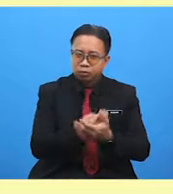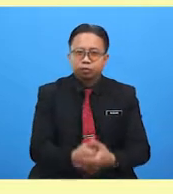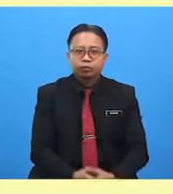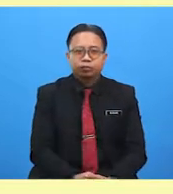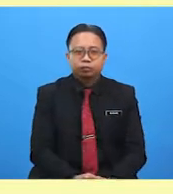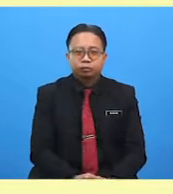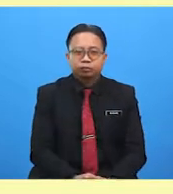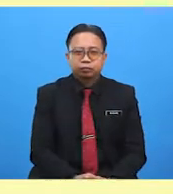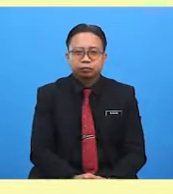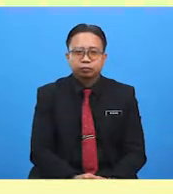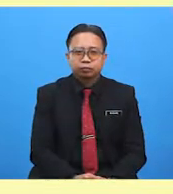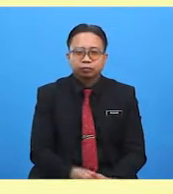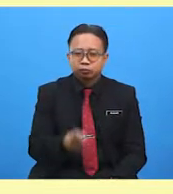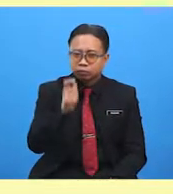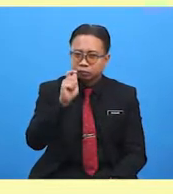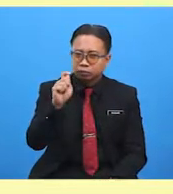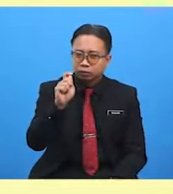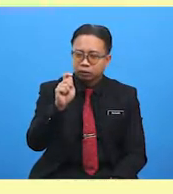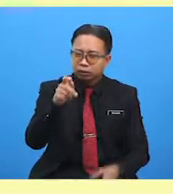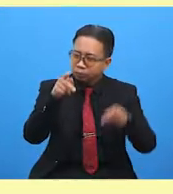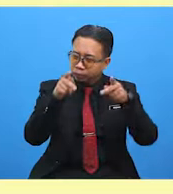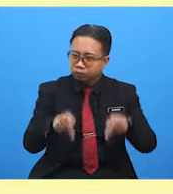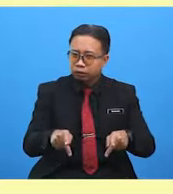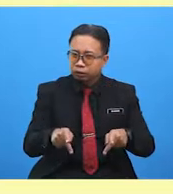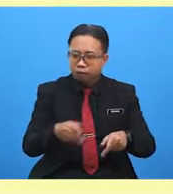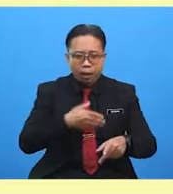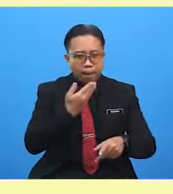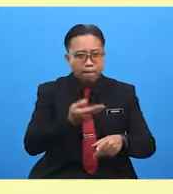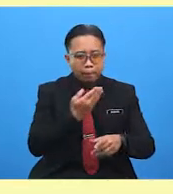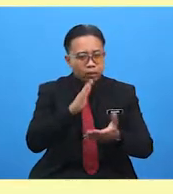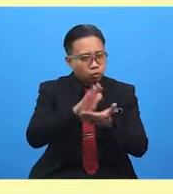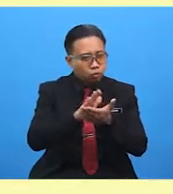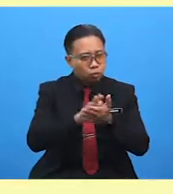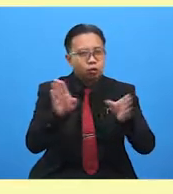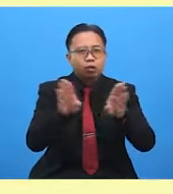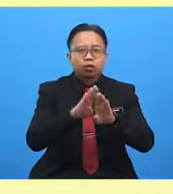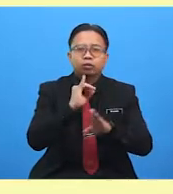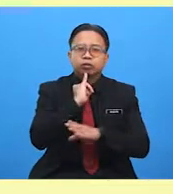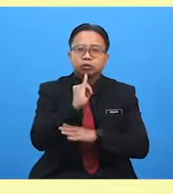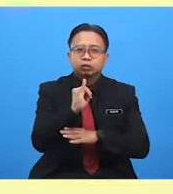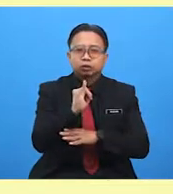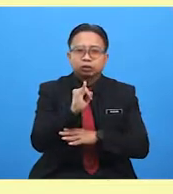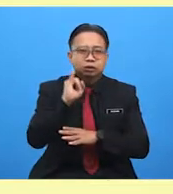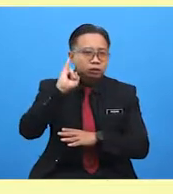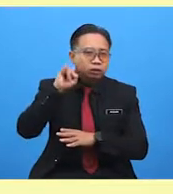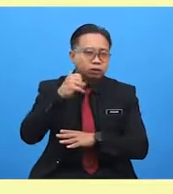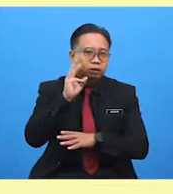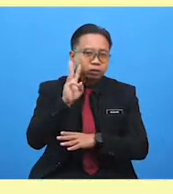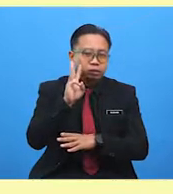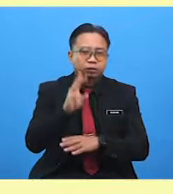The person who is happy when the school closed is Jessica Watson.